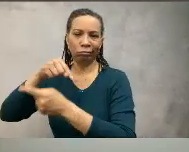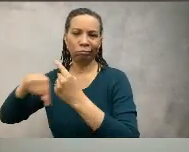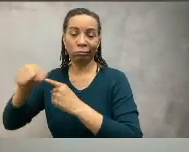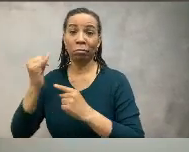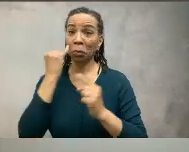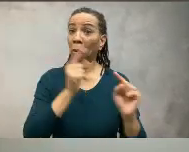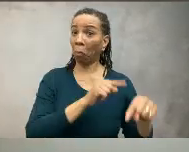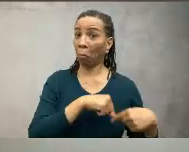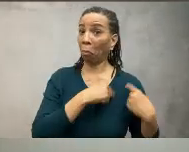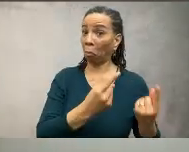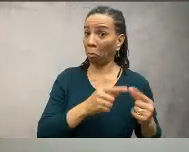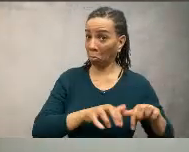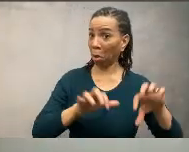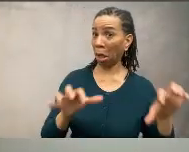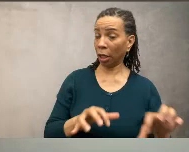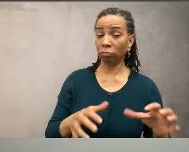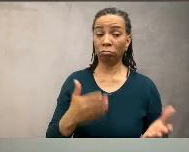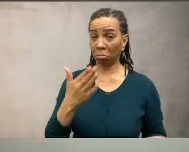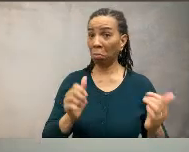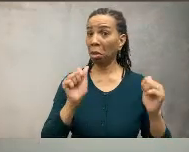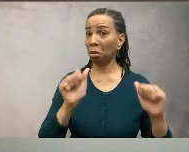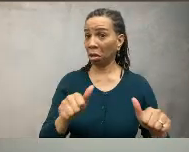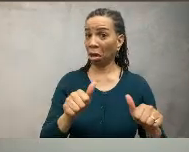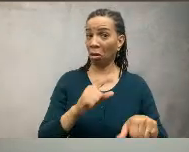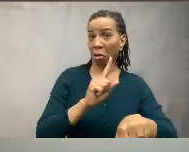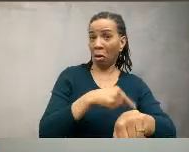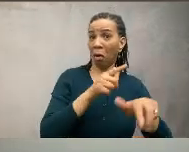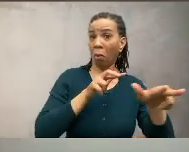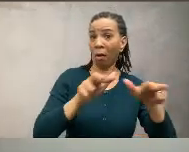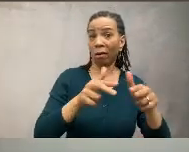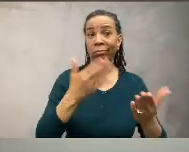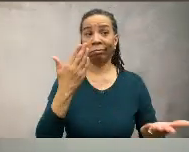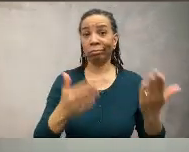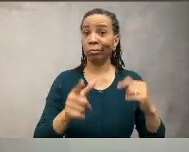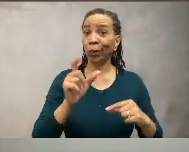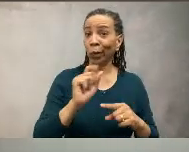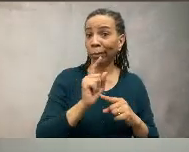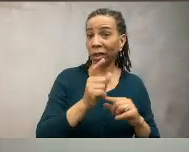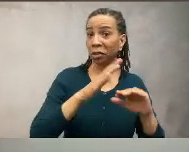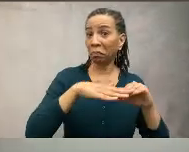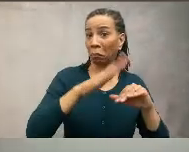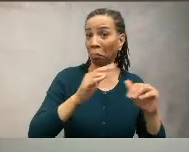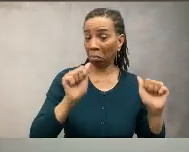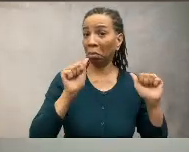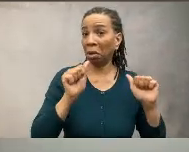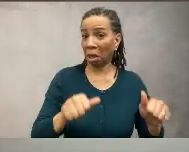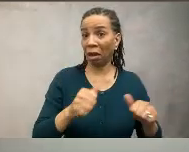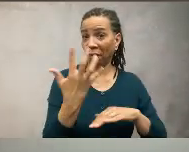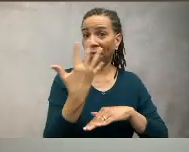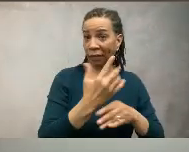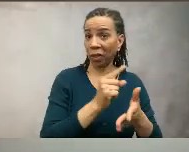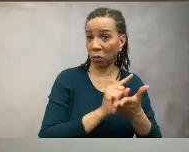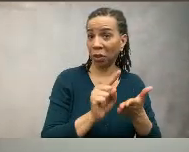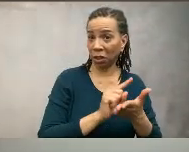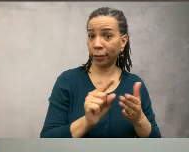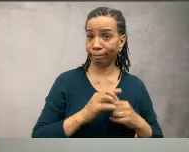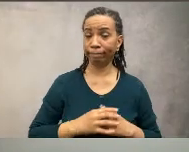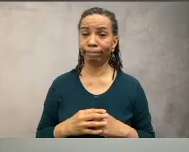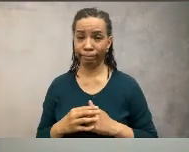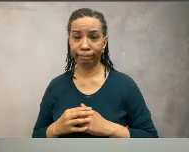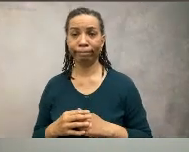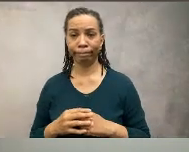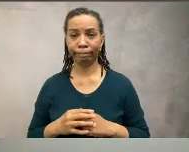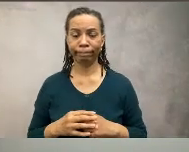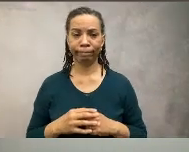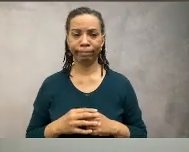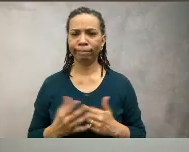or around the block each day. If you're already active, you may be able to go for longer walks, perhaps for 20 minutes or more at